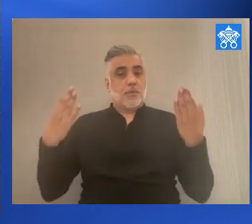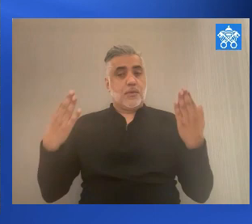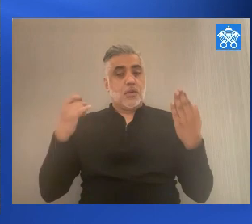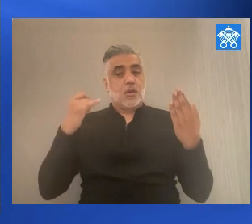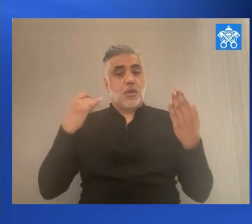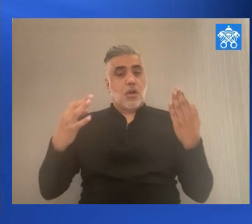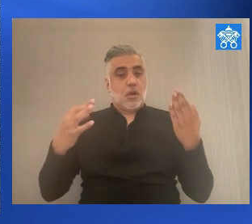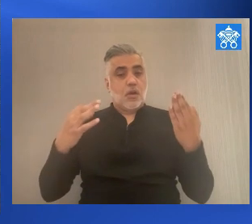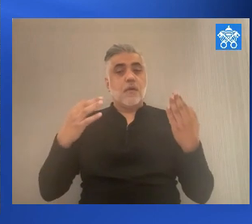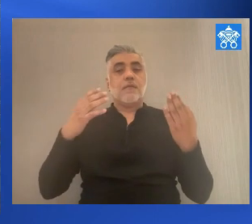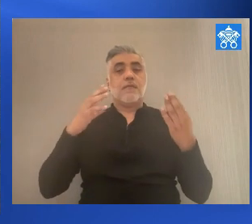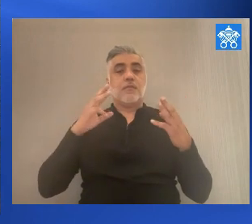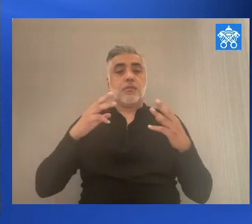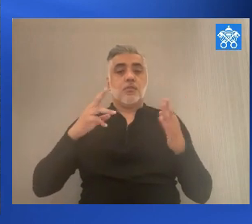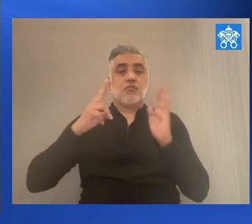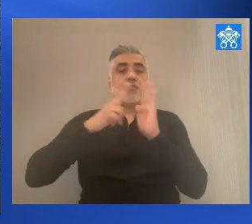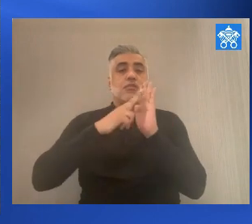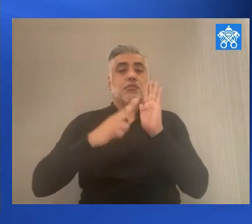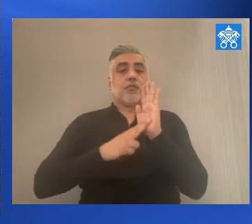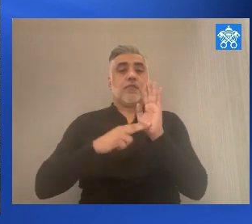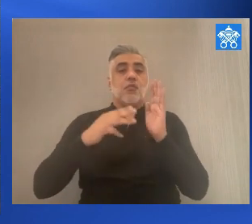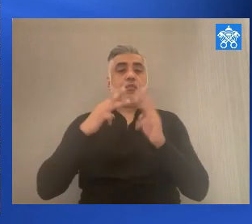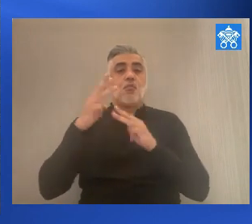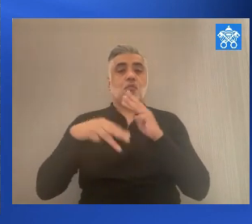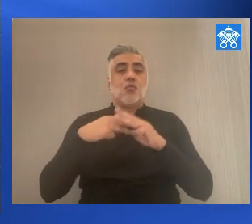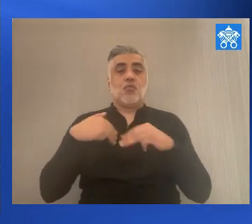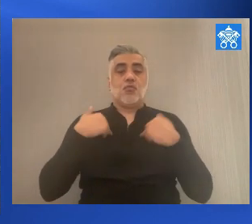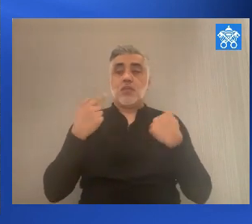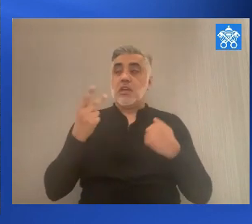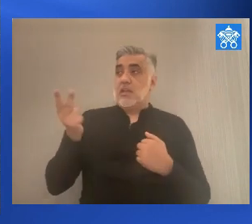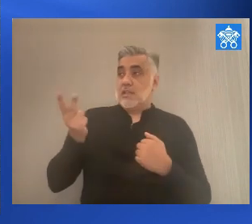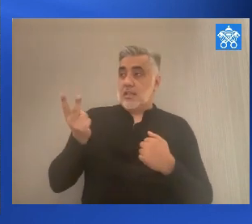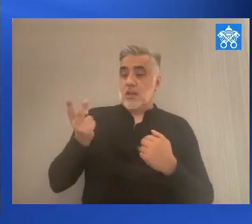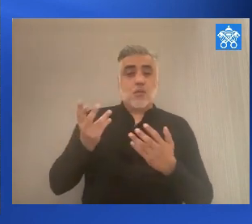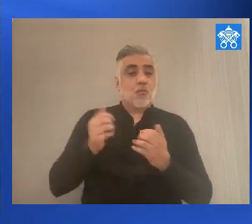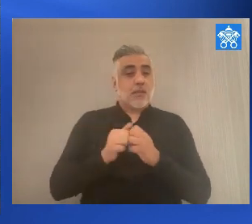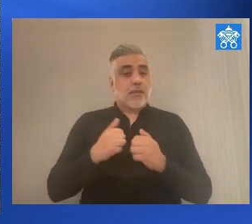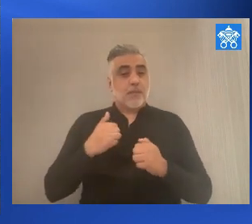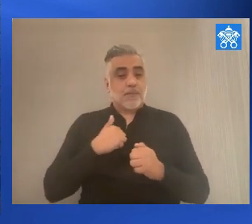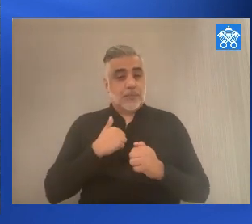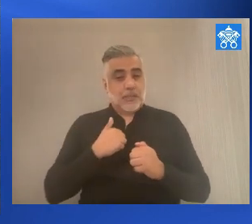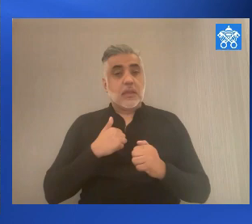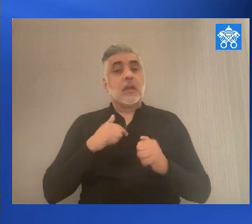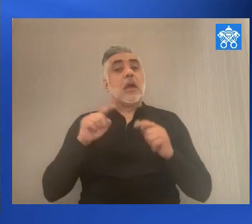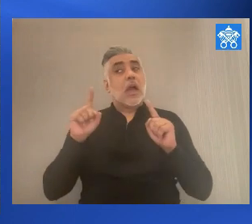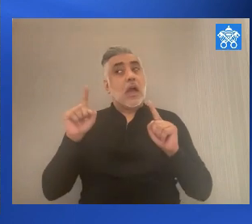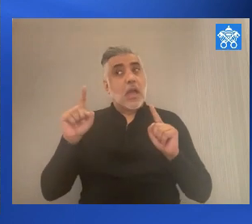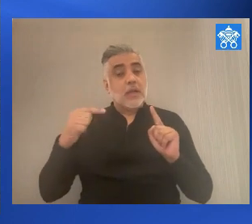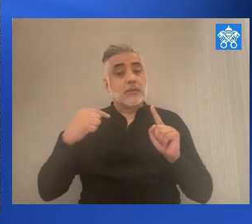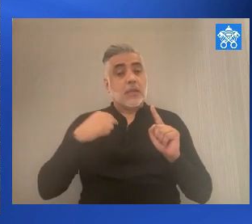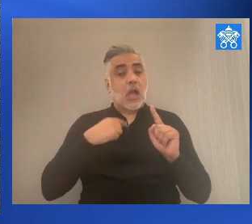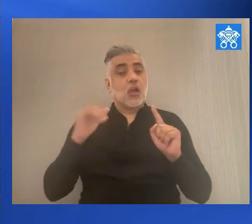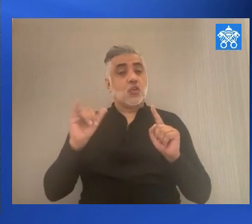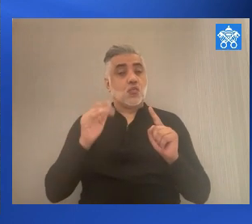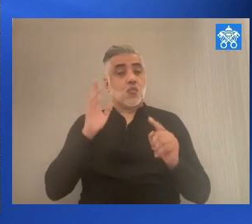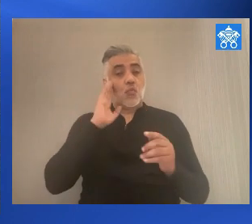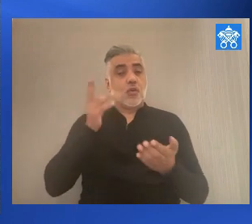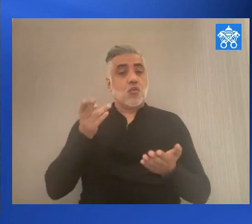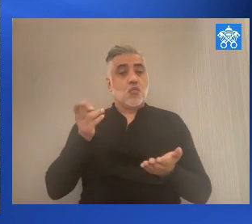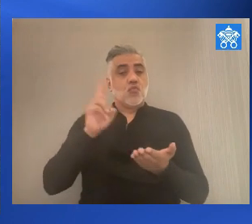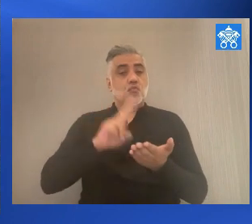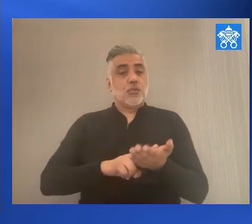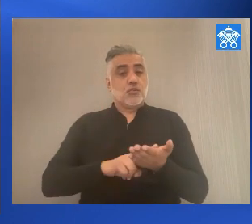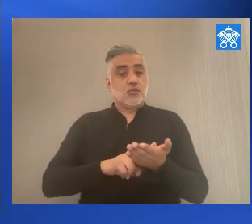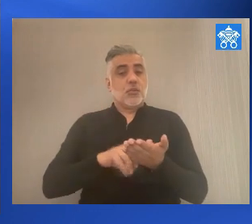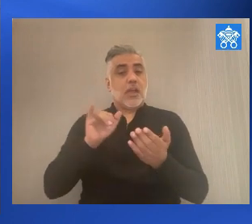registration for World Youth Day. They are here with me as I also register as